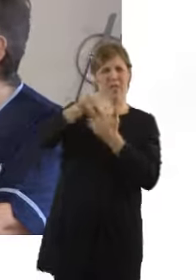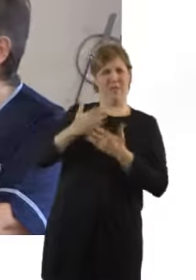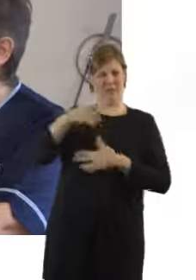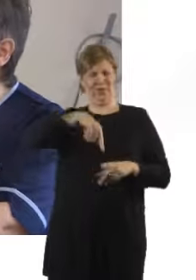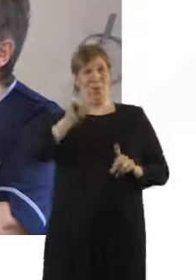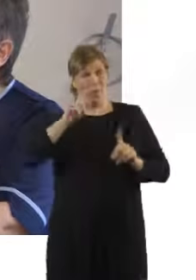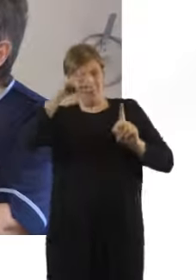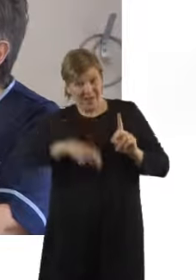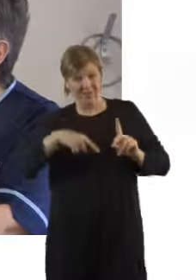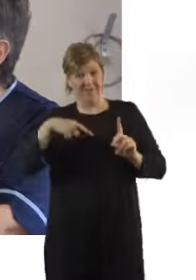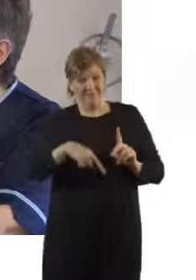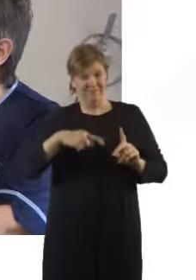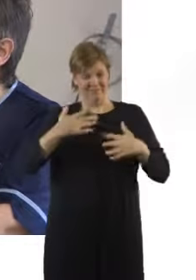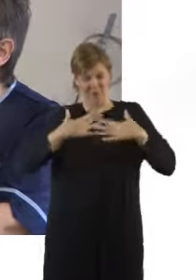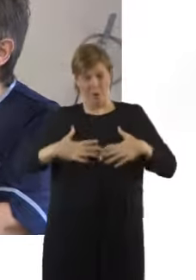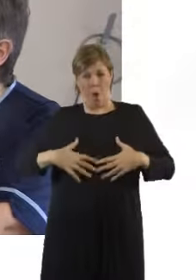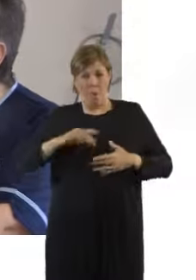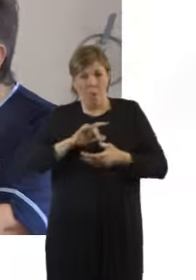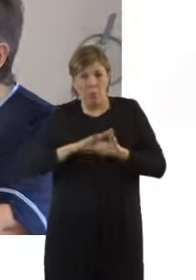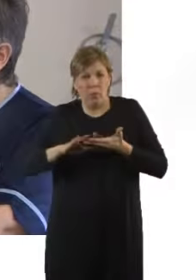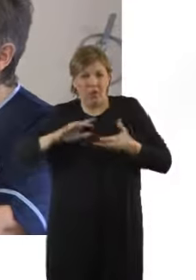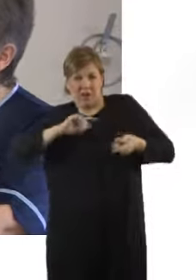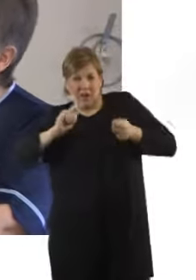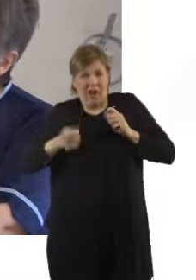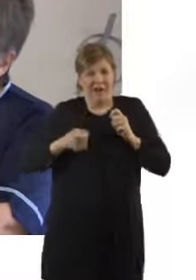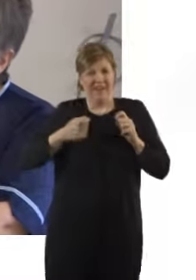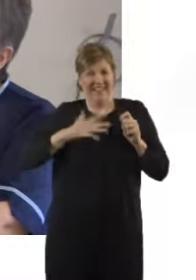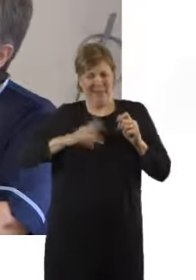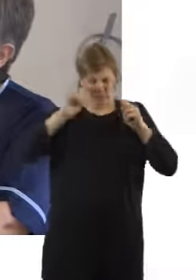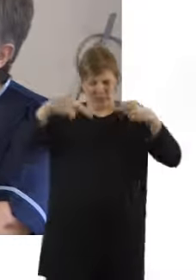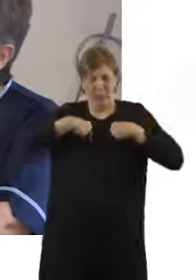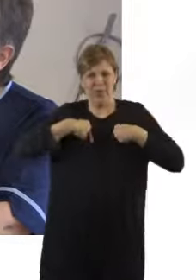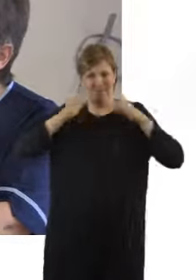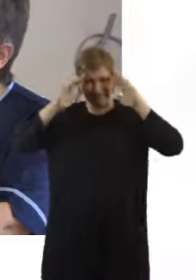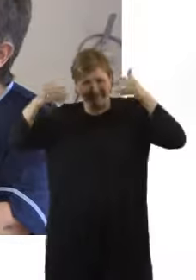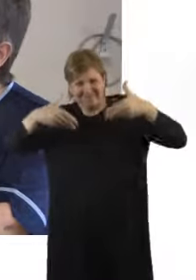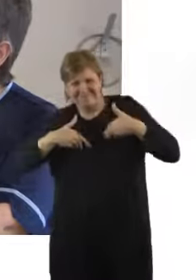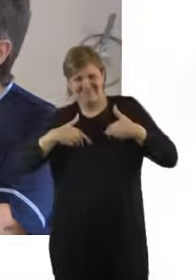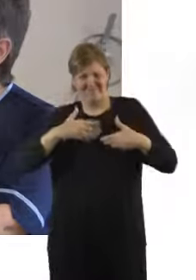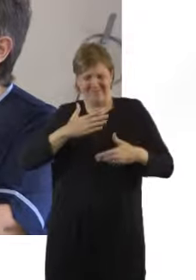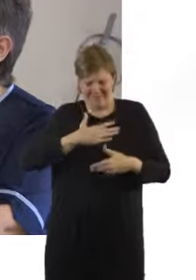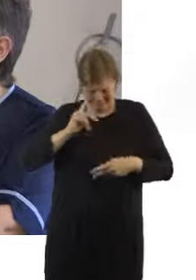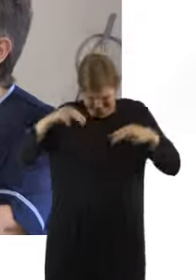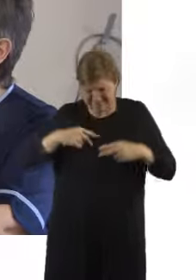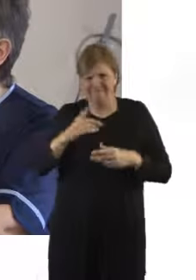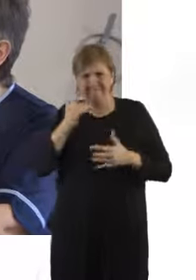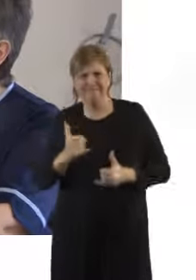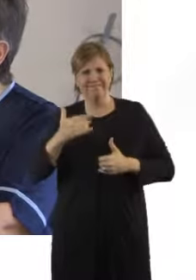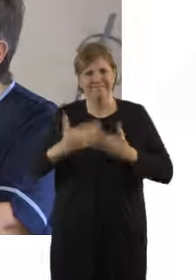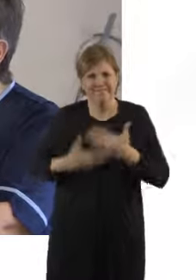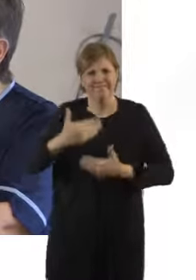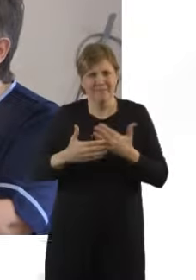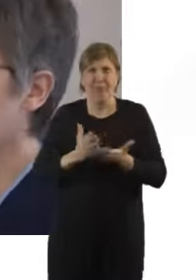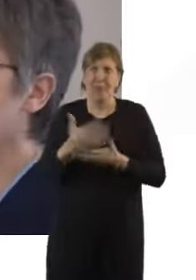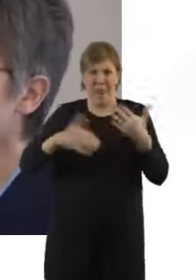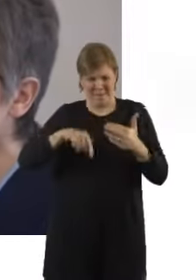of the woman. The woman needs to be able to sink into herself and concentrate and let her natural hormones work so she'll have an effective